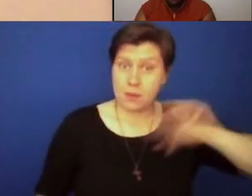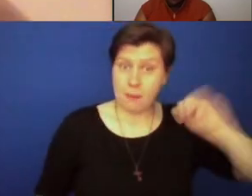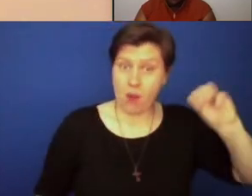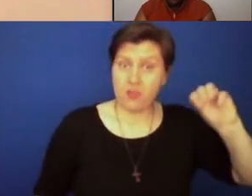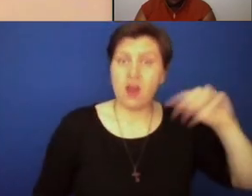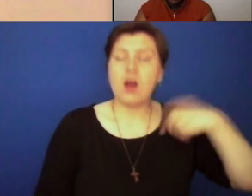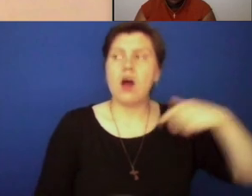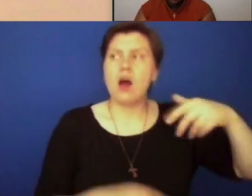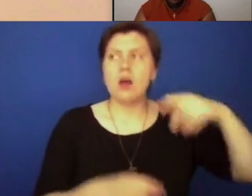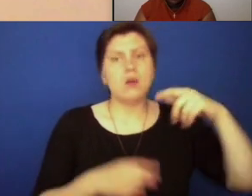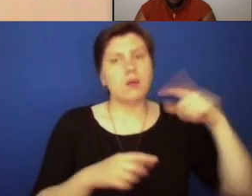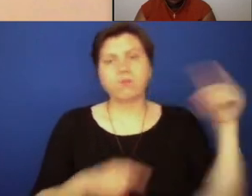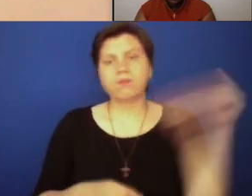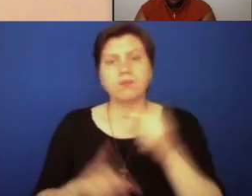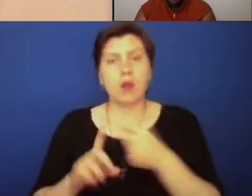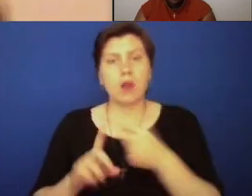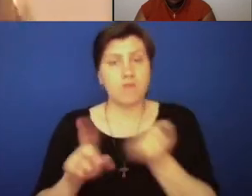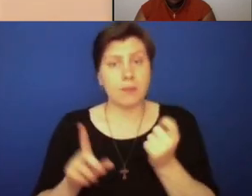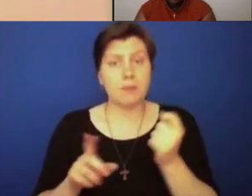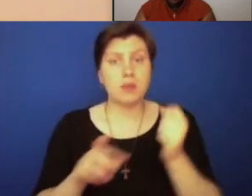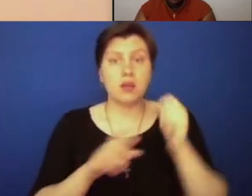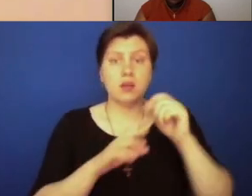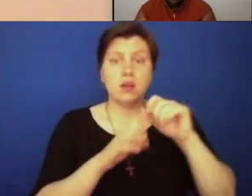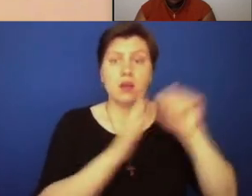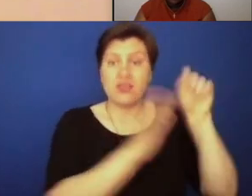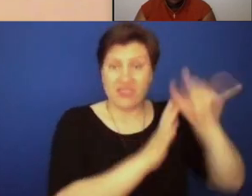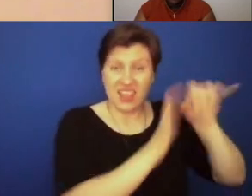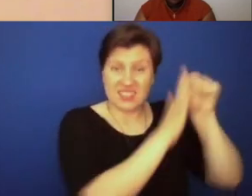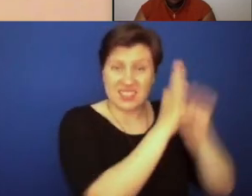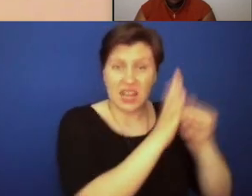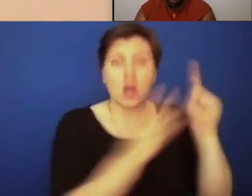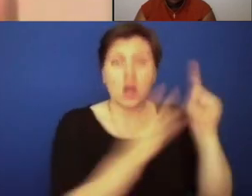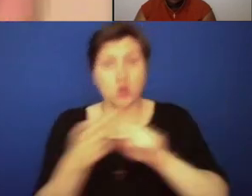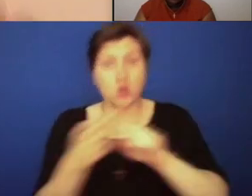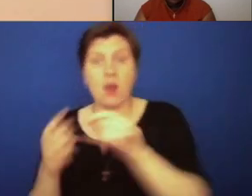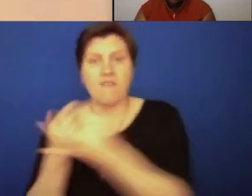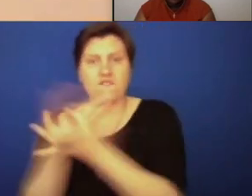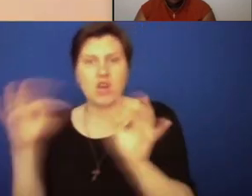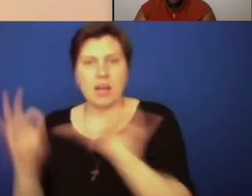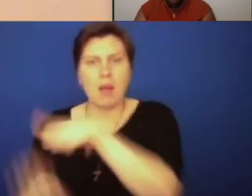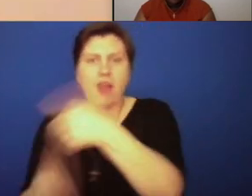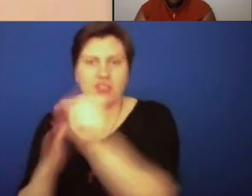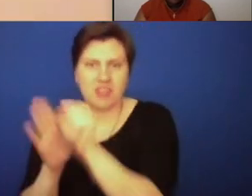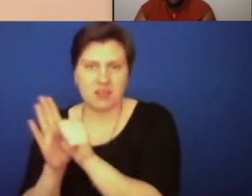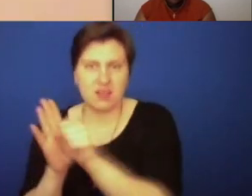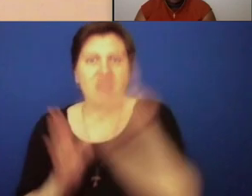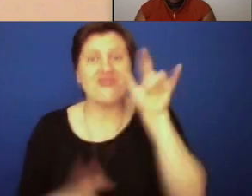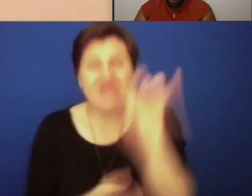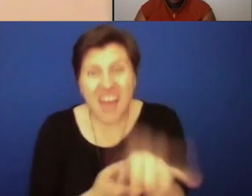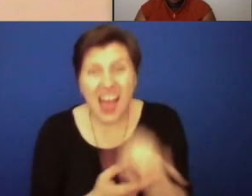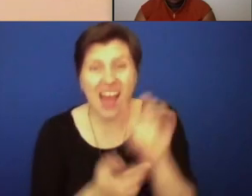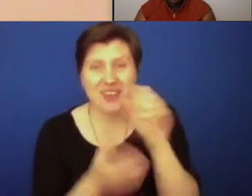children from slavery in Missouri to freedom in Illinois. That that is the counter narrative that we must also